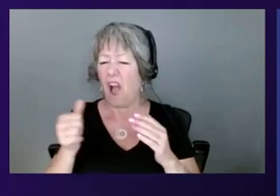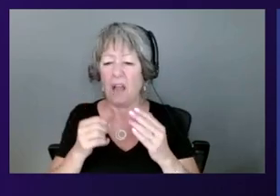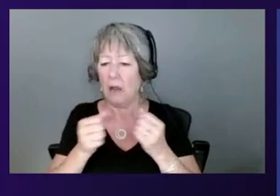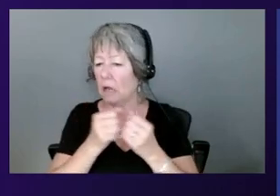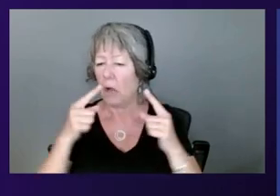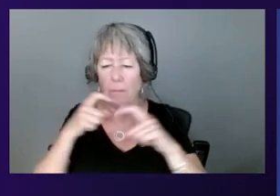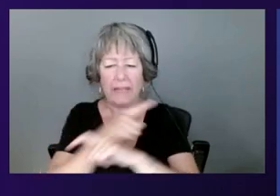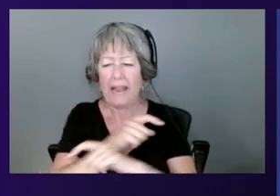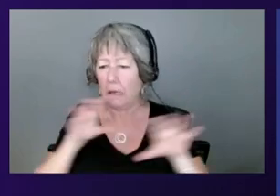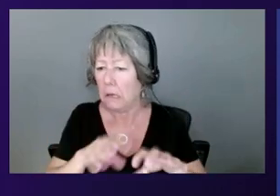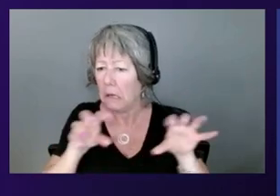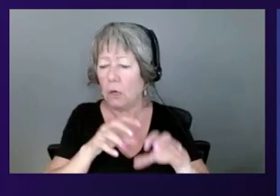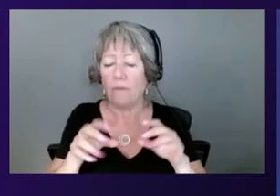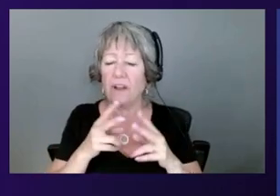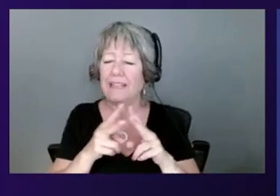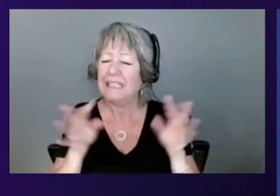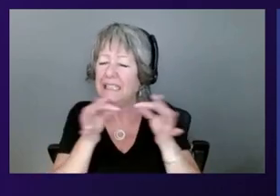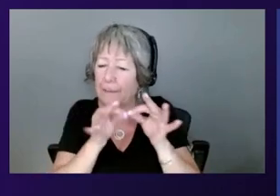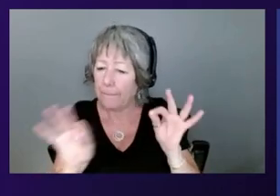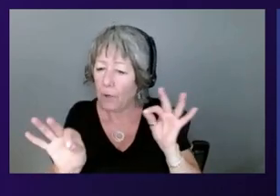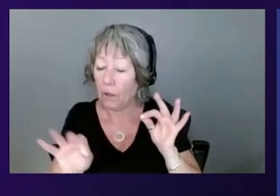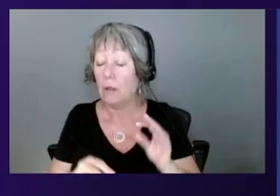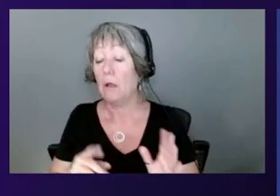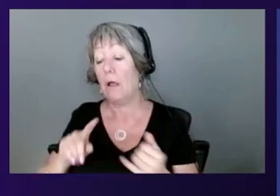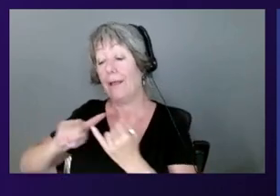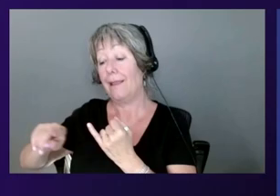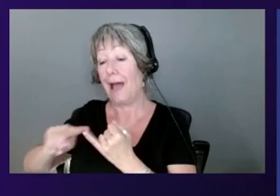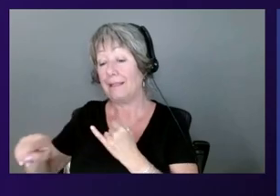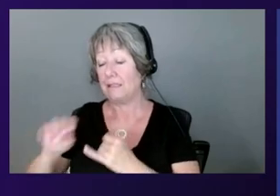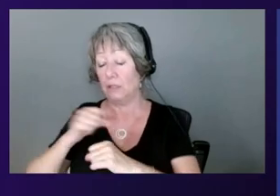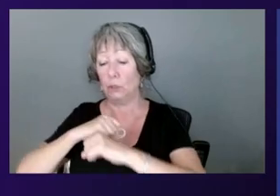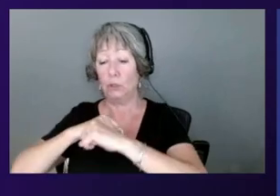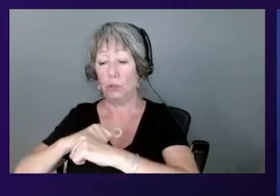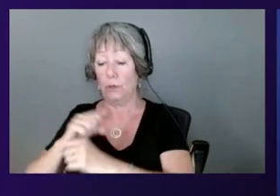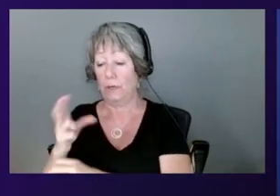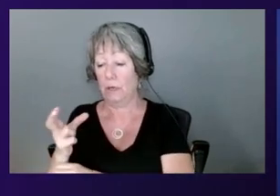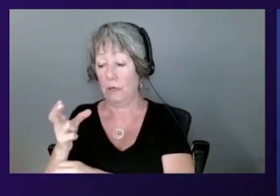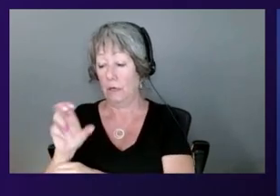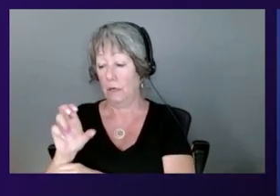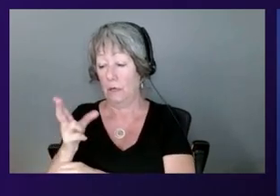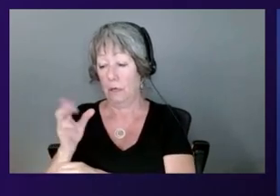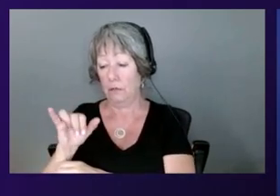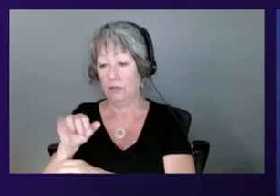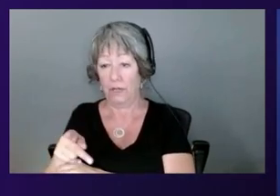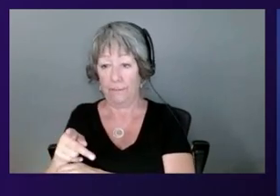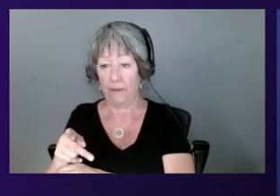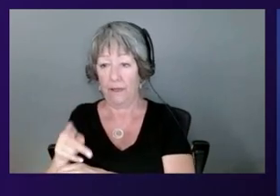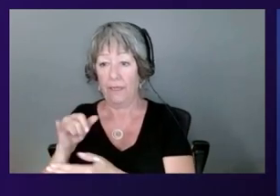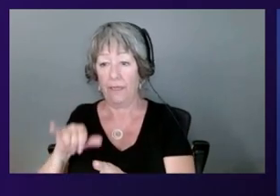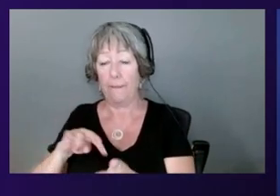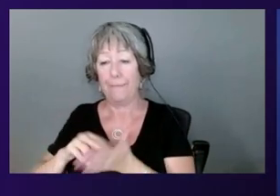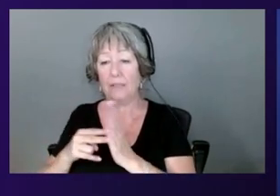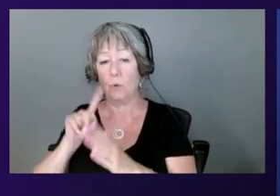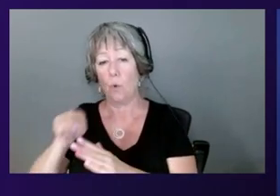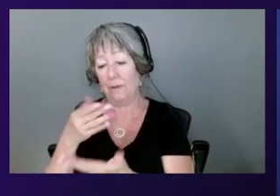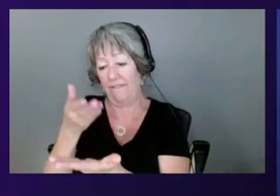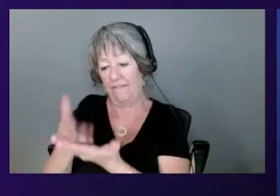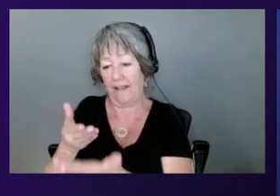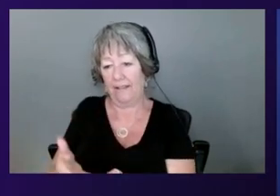The last component is the Nitro security chip. This is the component that ensures that only validated software is running on the host.